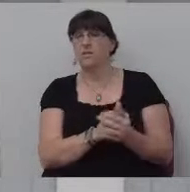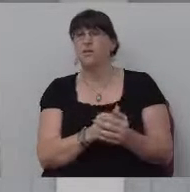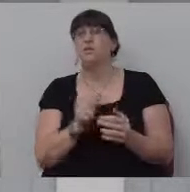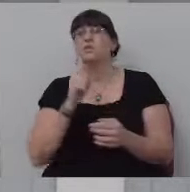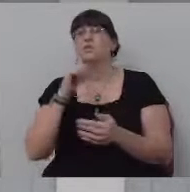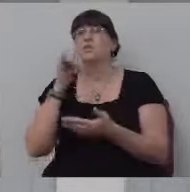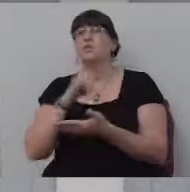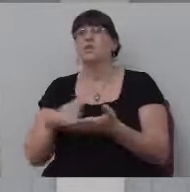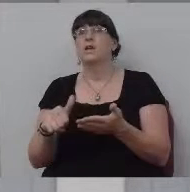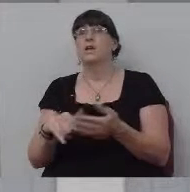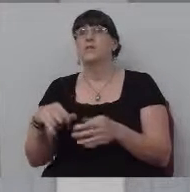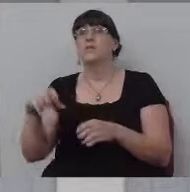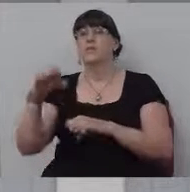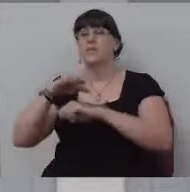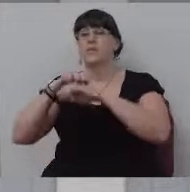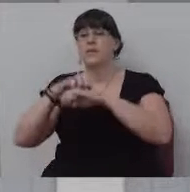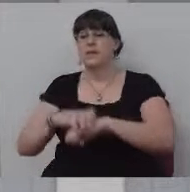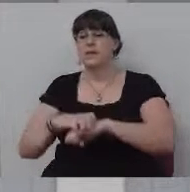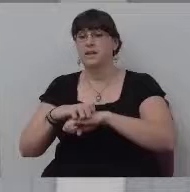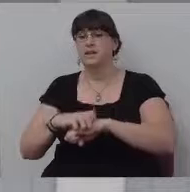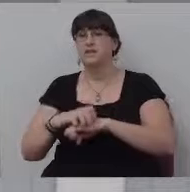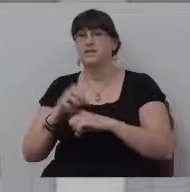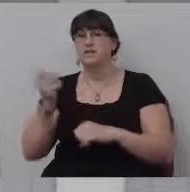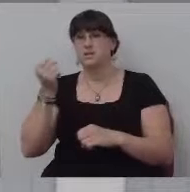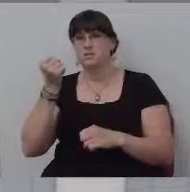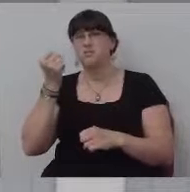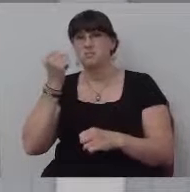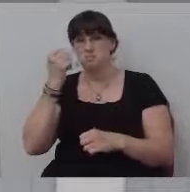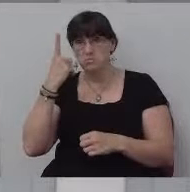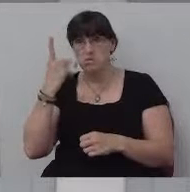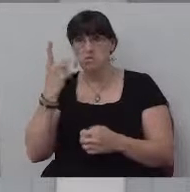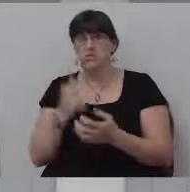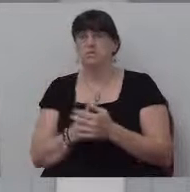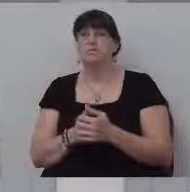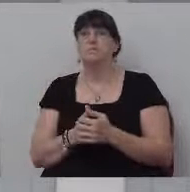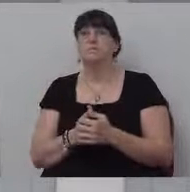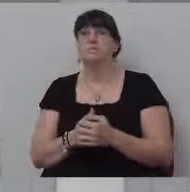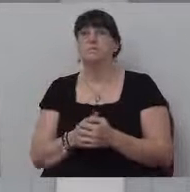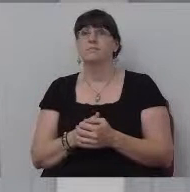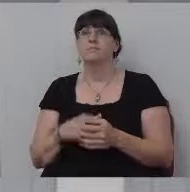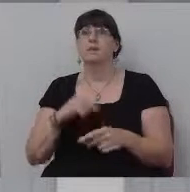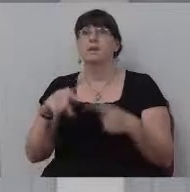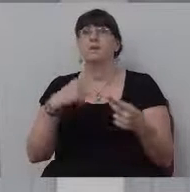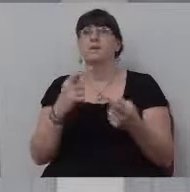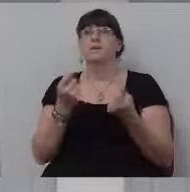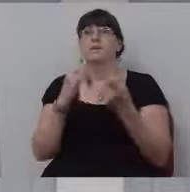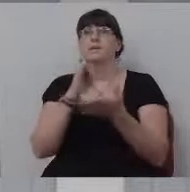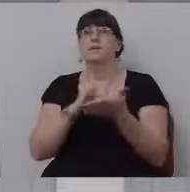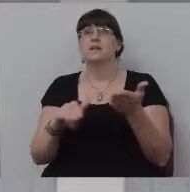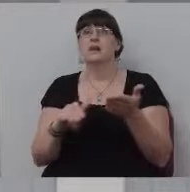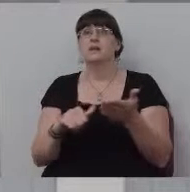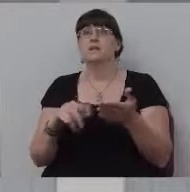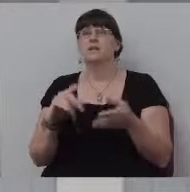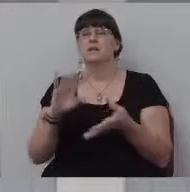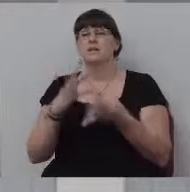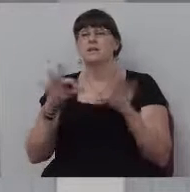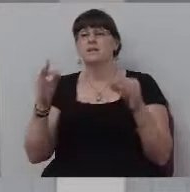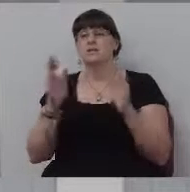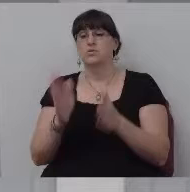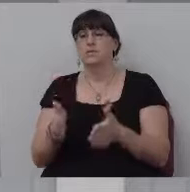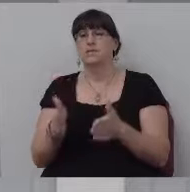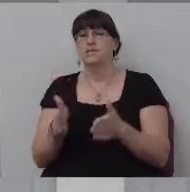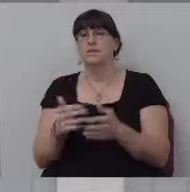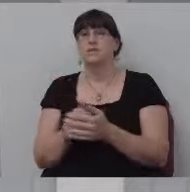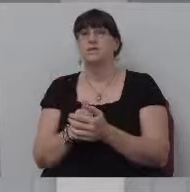so that the English text makes sense. And when they did that, the translators, the King James